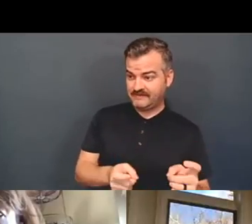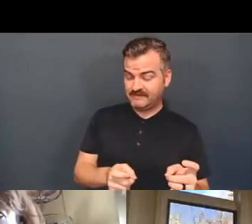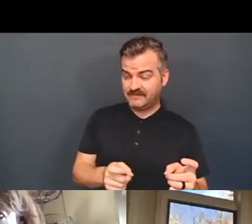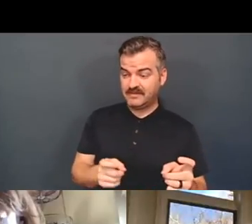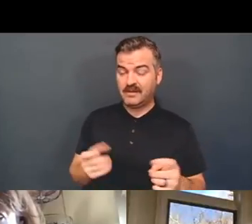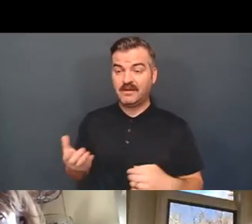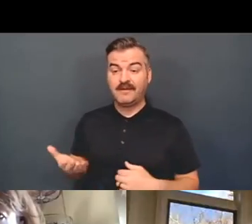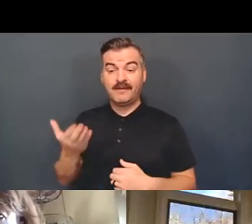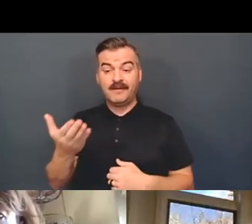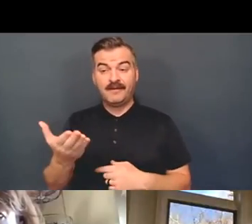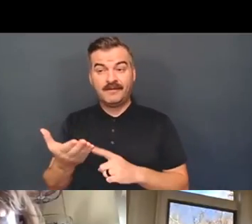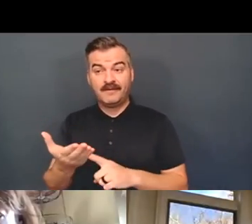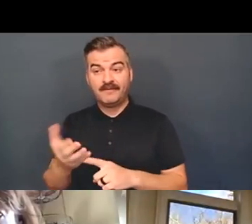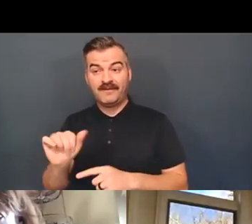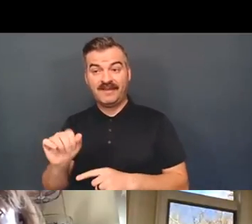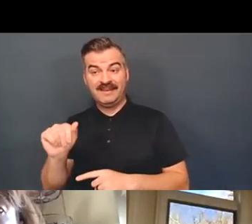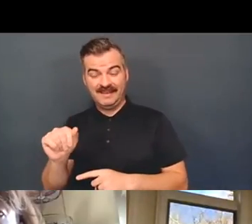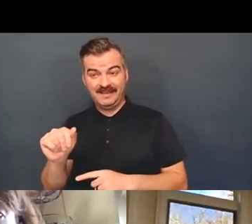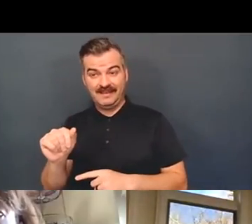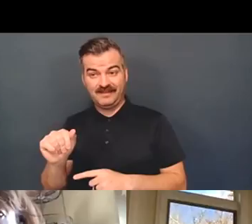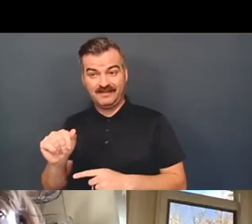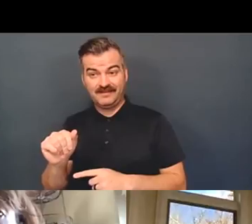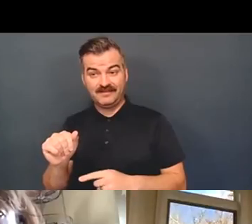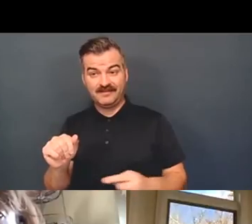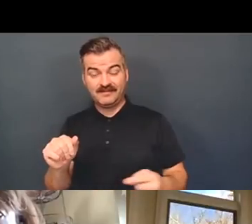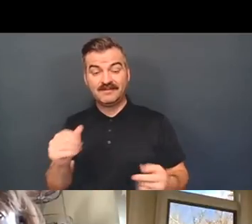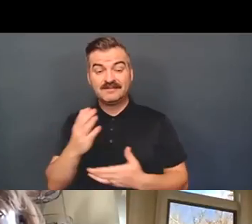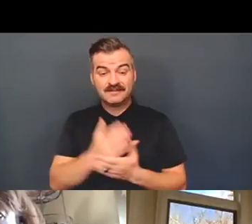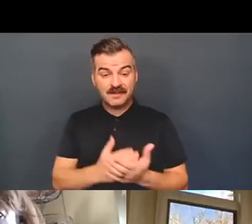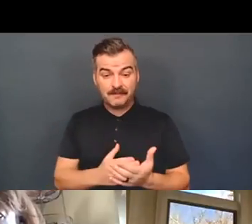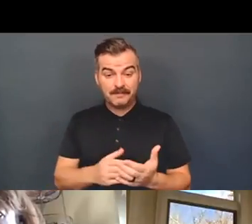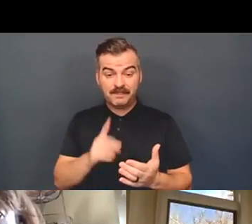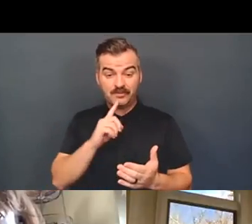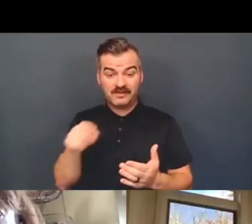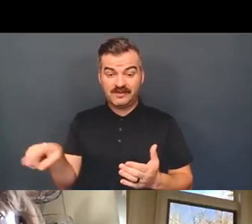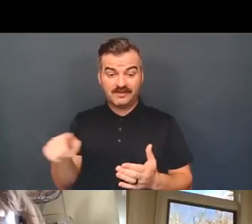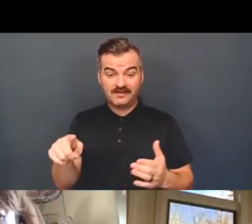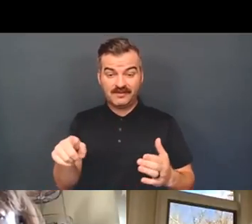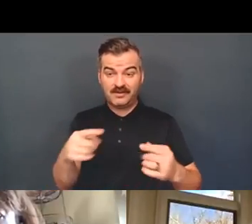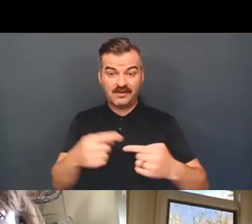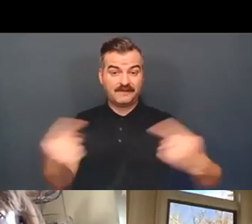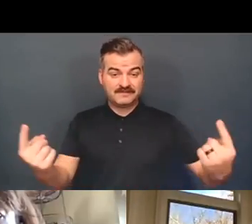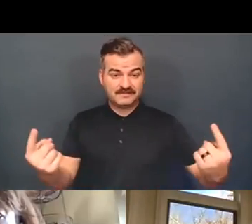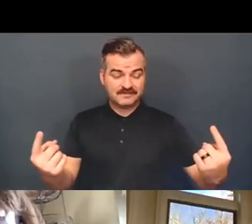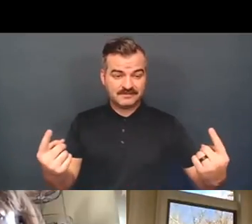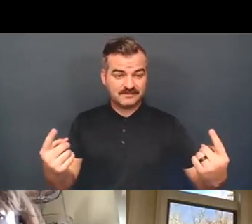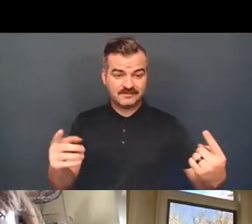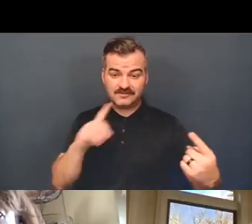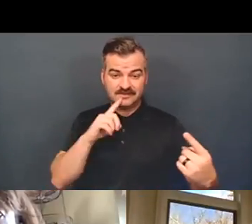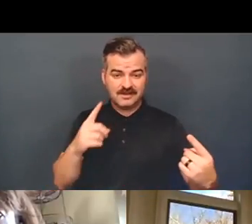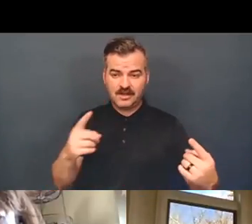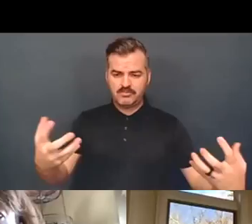provisions of the ADA. they are actually diametrically opposite. So